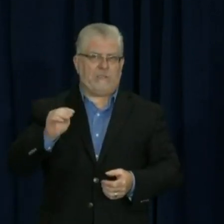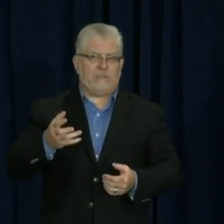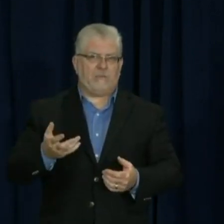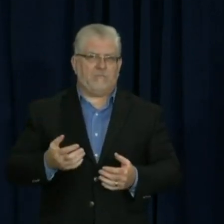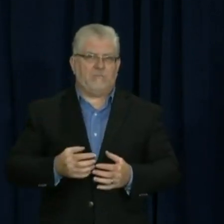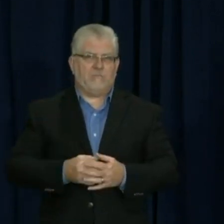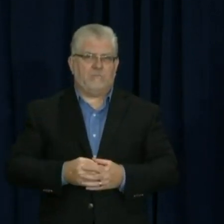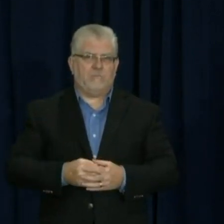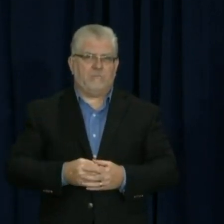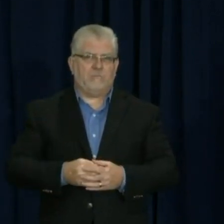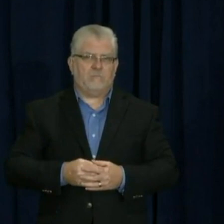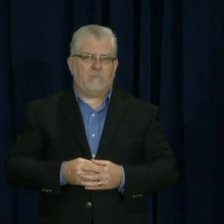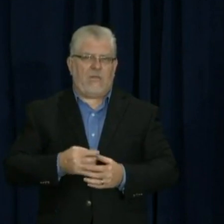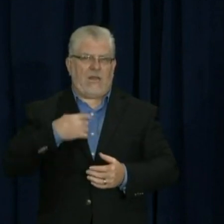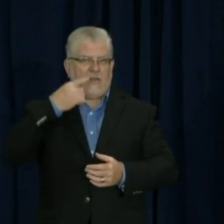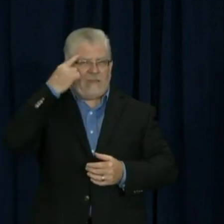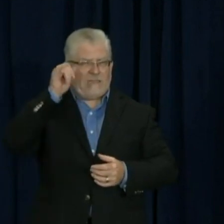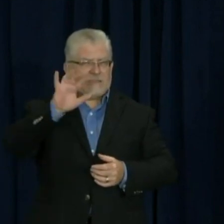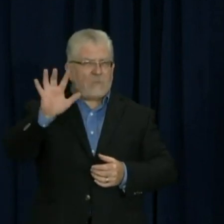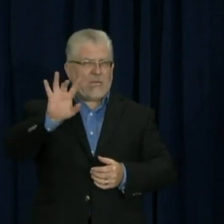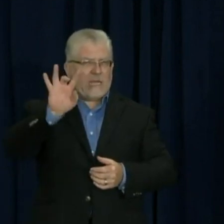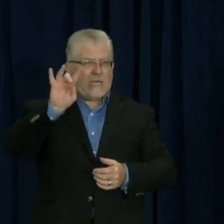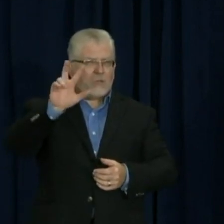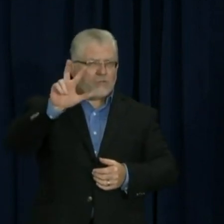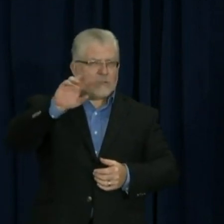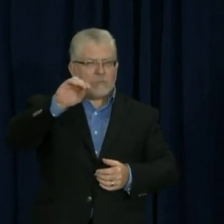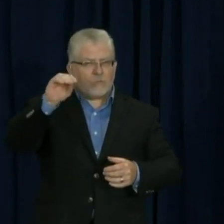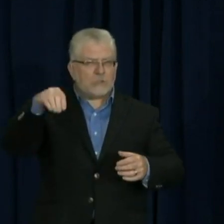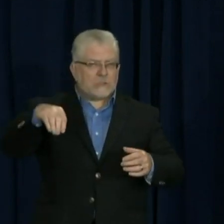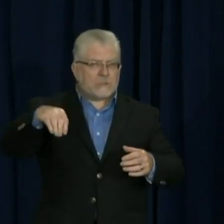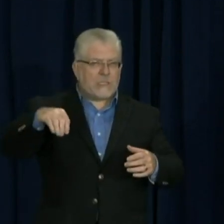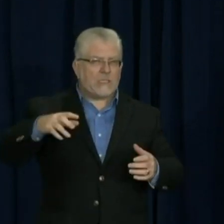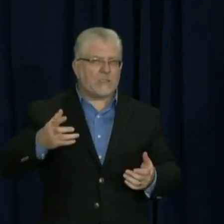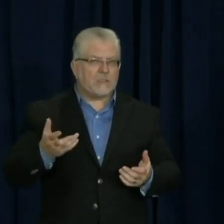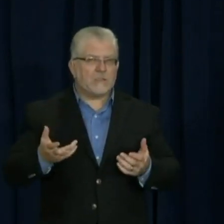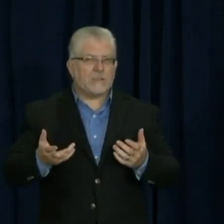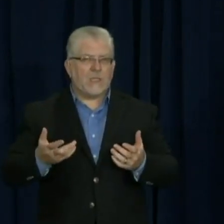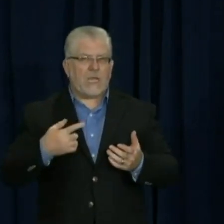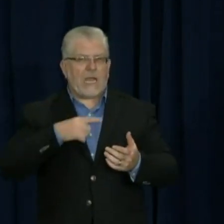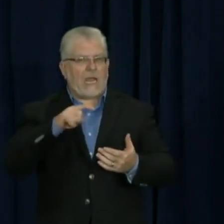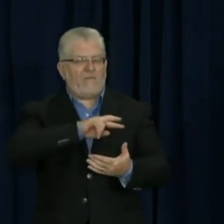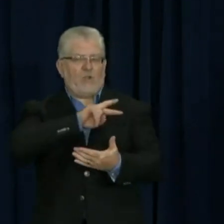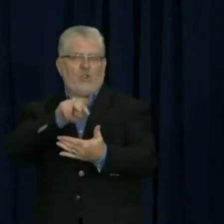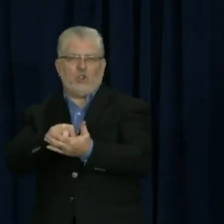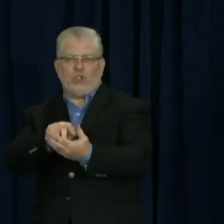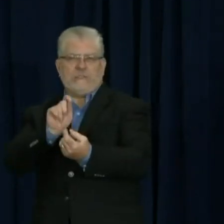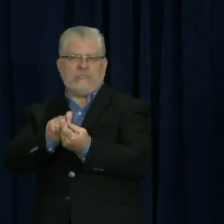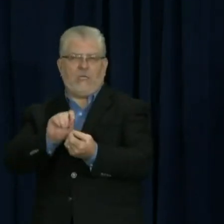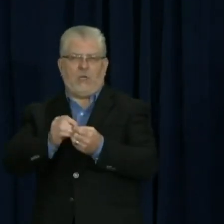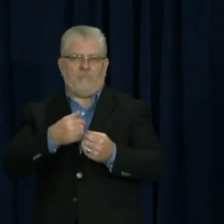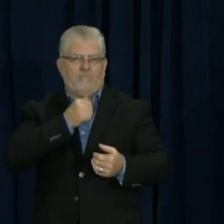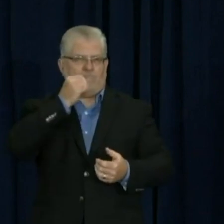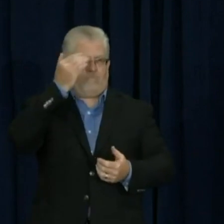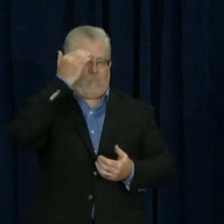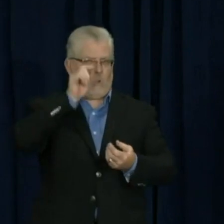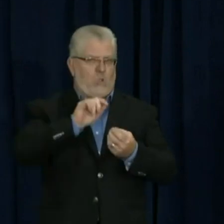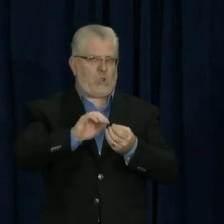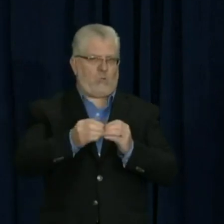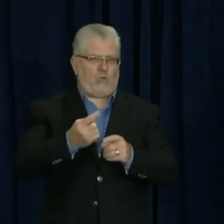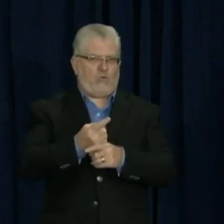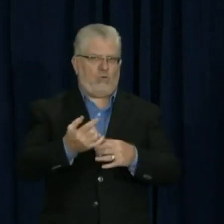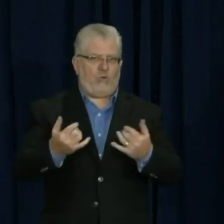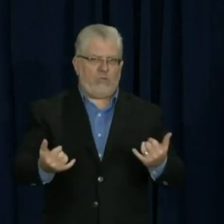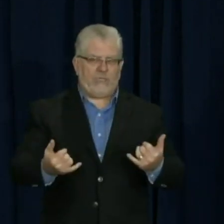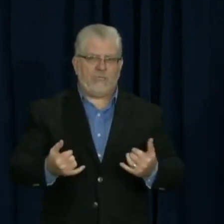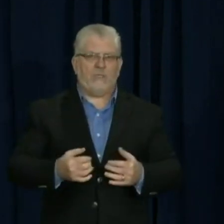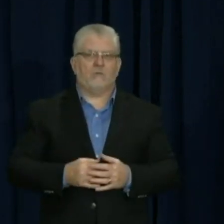percent or something like that. So we can get back to you. Again, go on the website. You'll have that information available to you. I